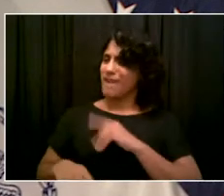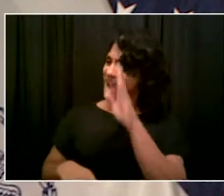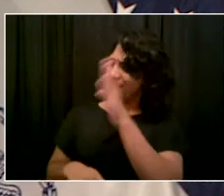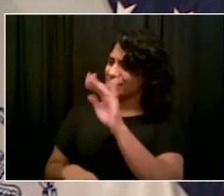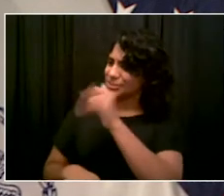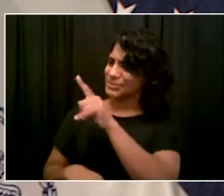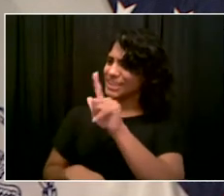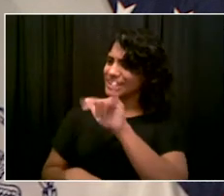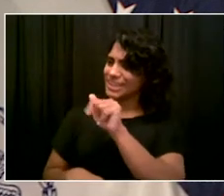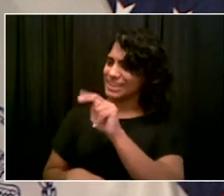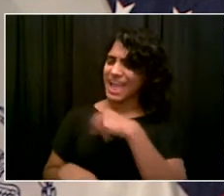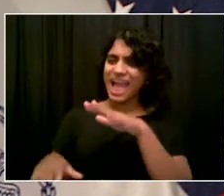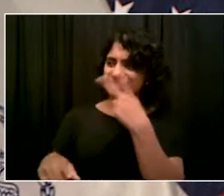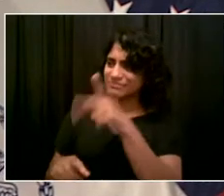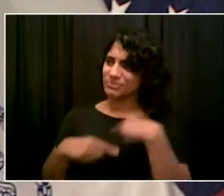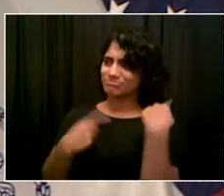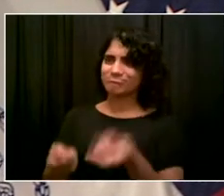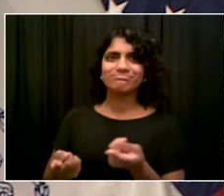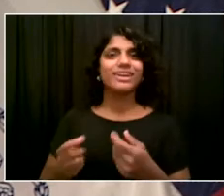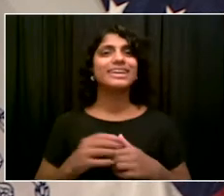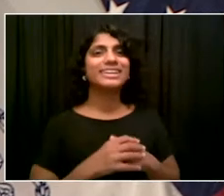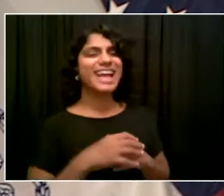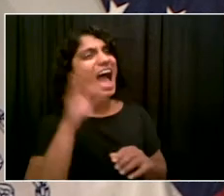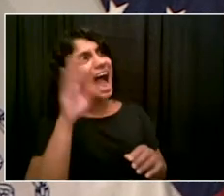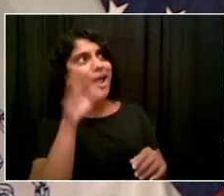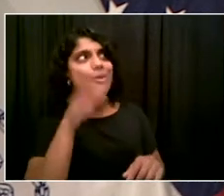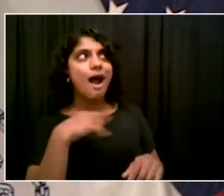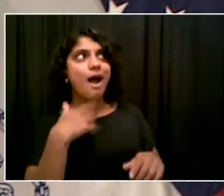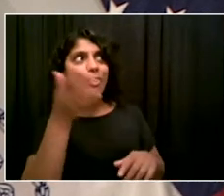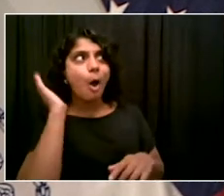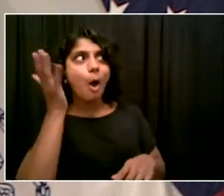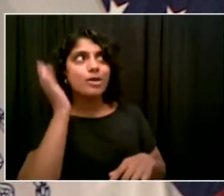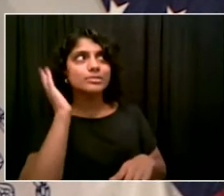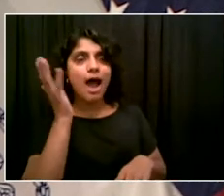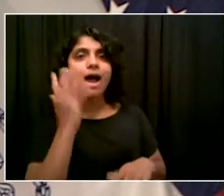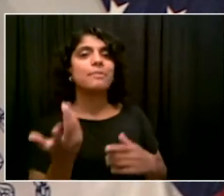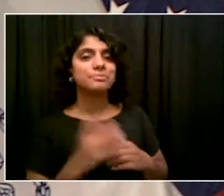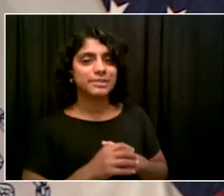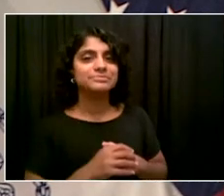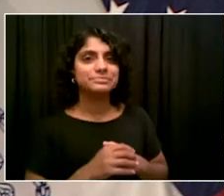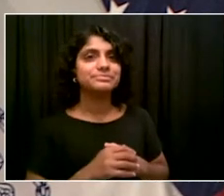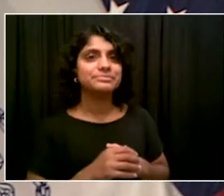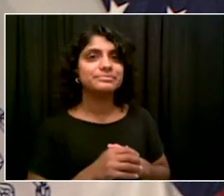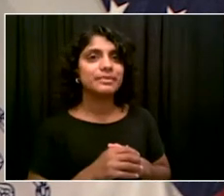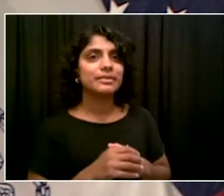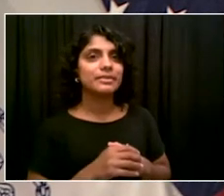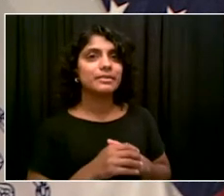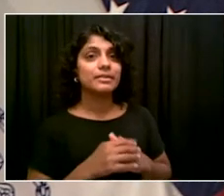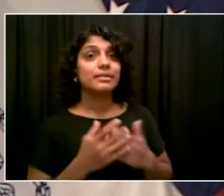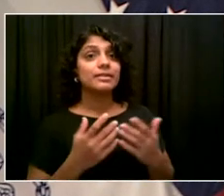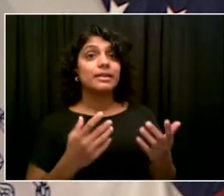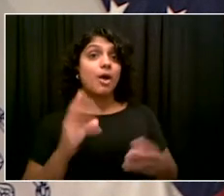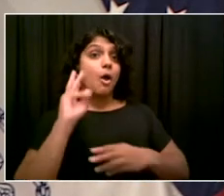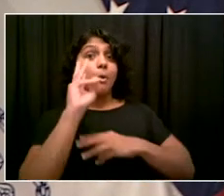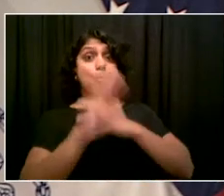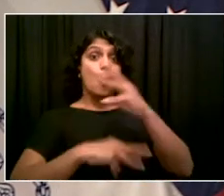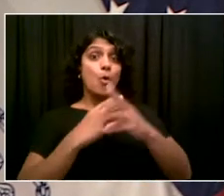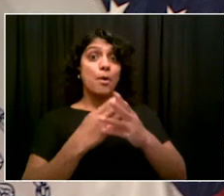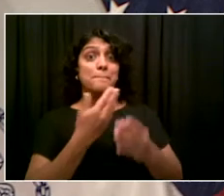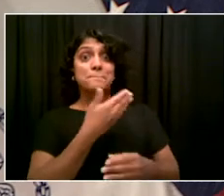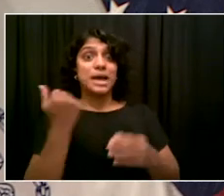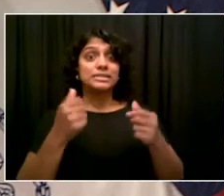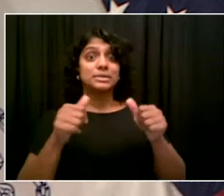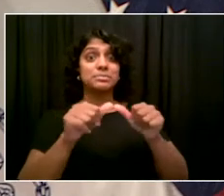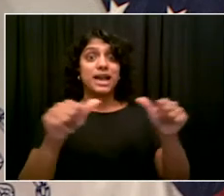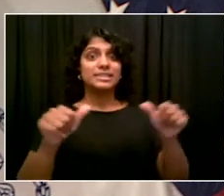Maybe. Getting there. We still have a way to go. I'm glad that Gersh got you so you could talk about the Mets with him, and I don't have to,